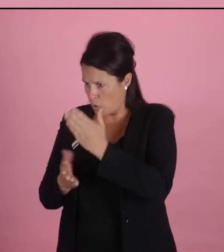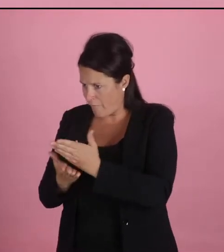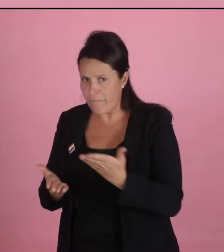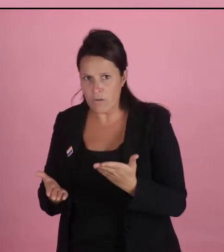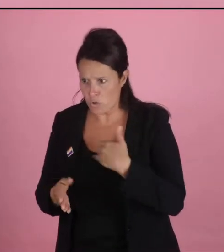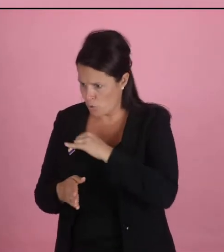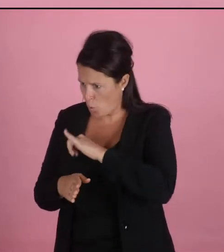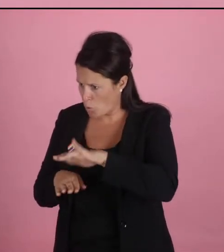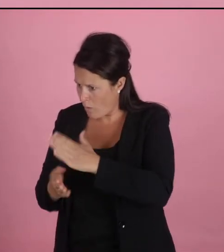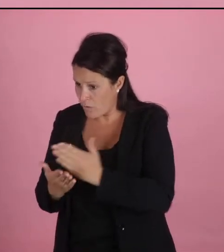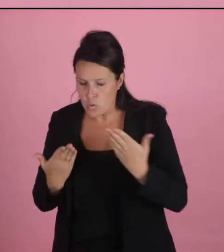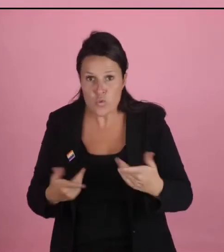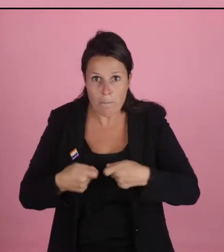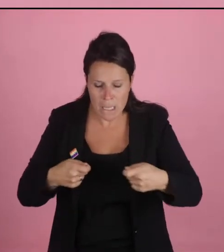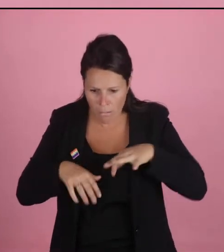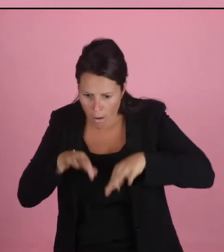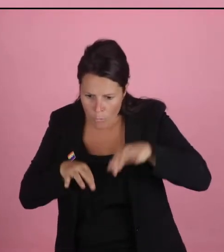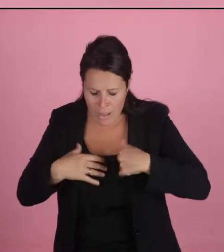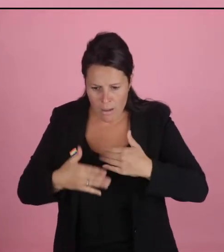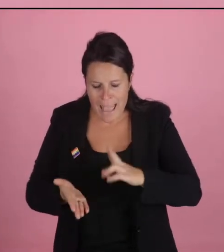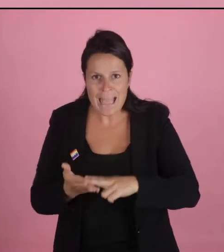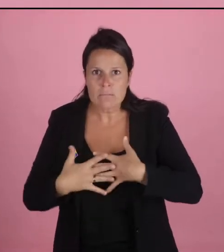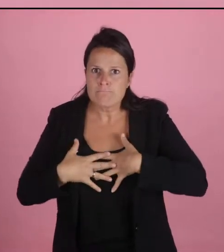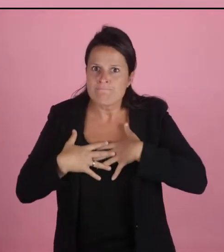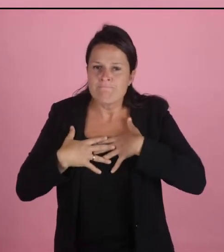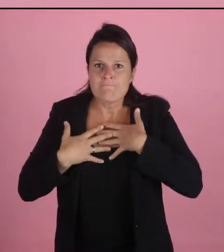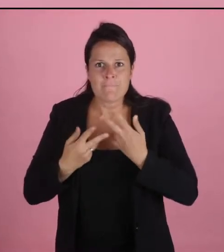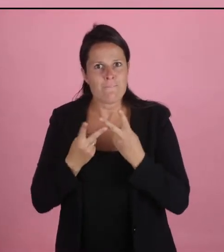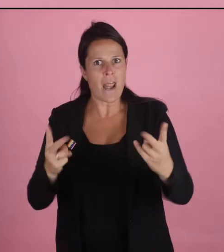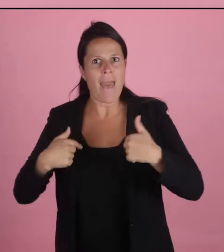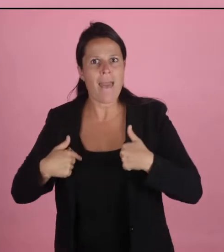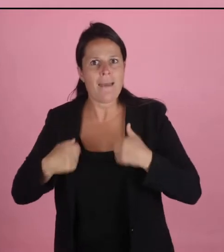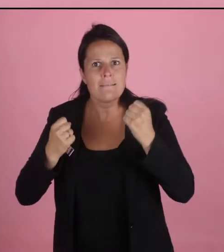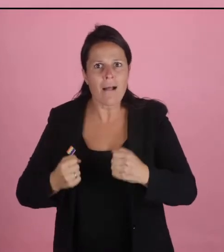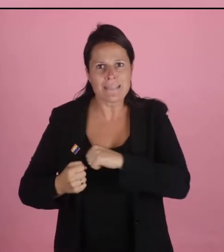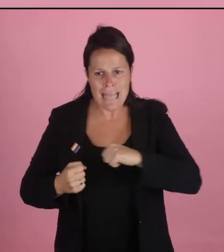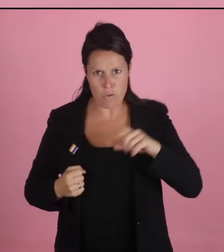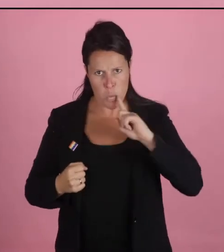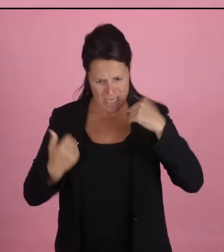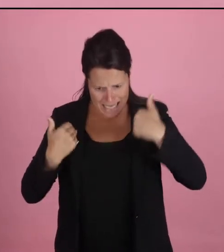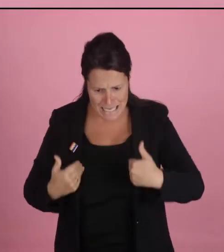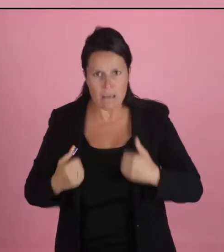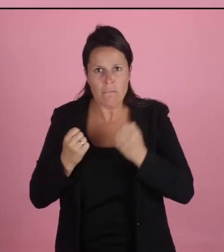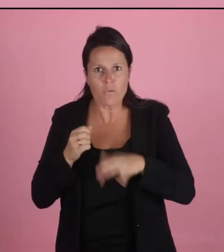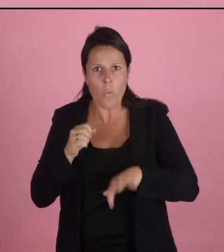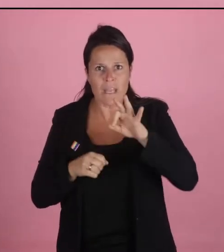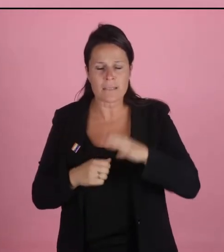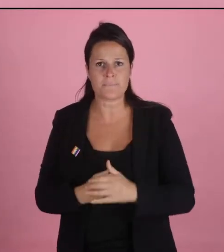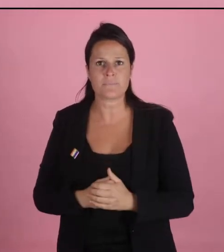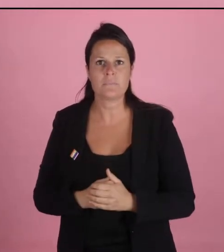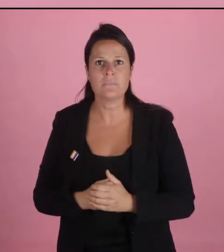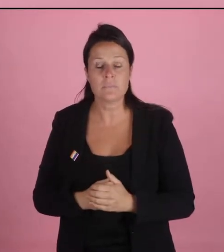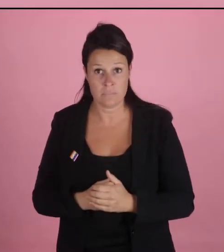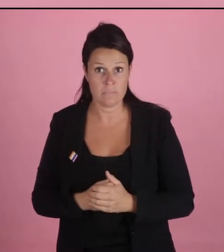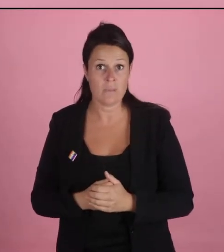I never did. And when I started to explore my sexuality, that was the most beautiful moment because I was free and I could discover really who